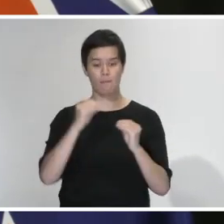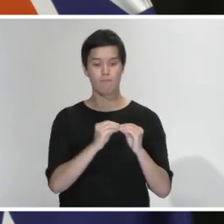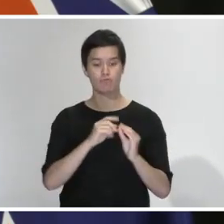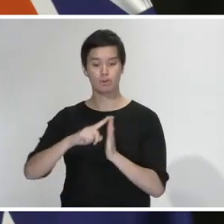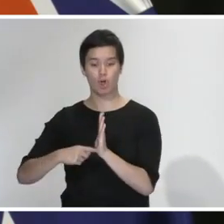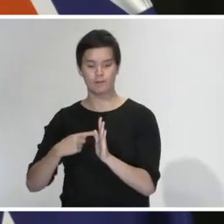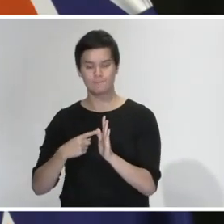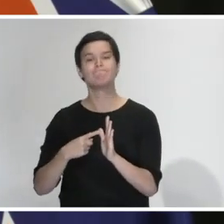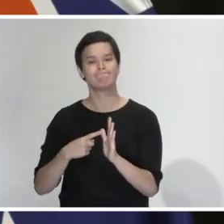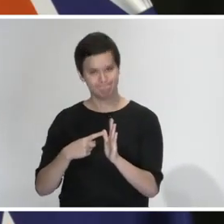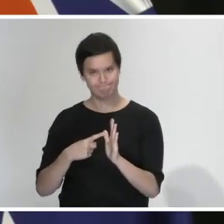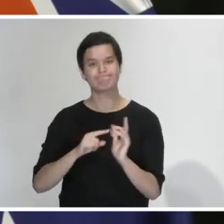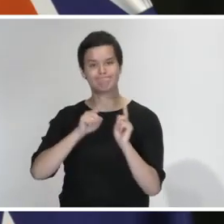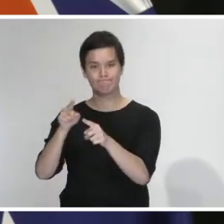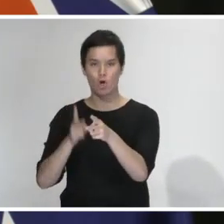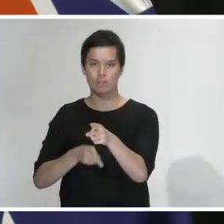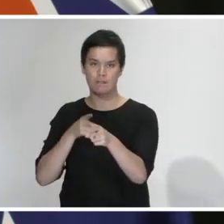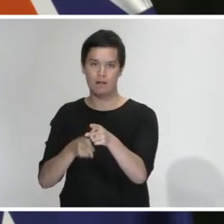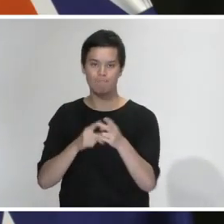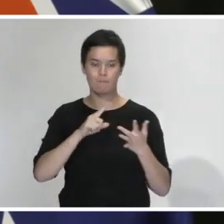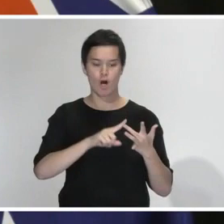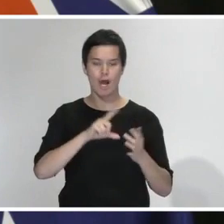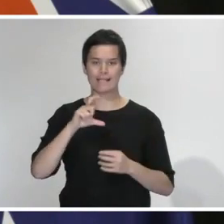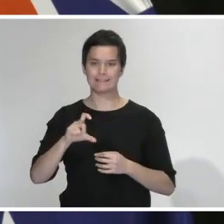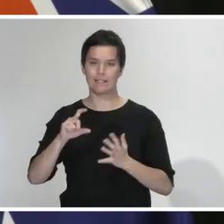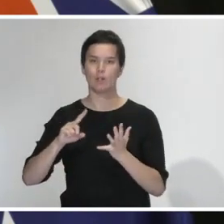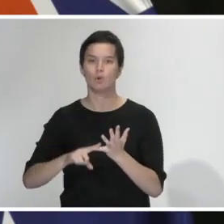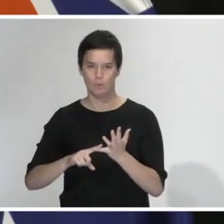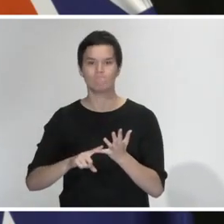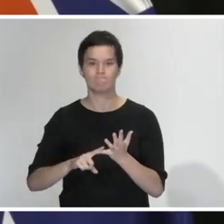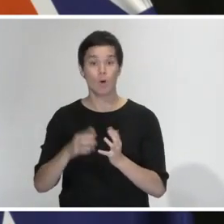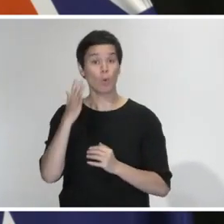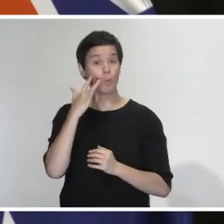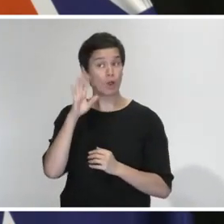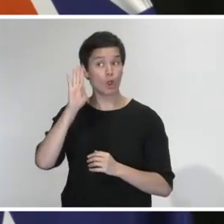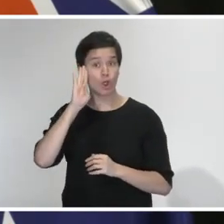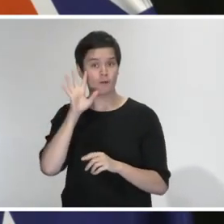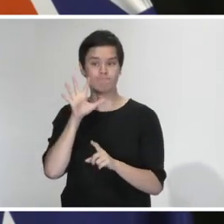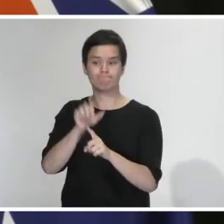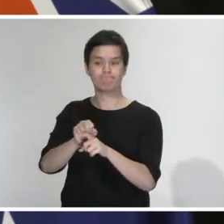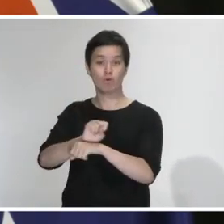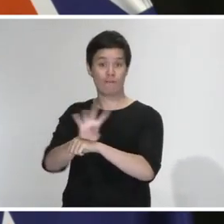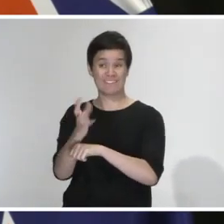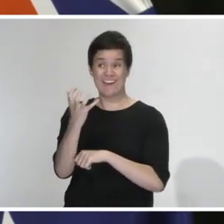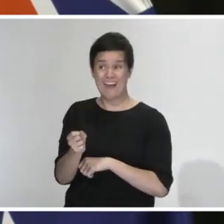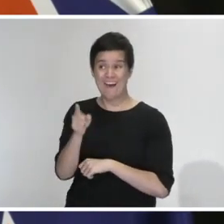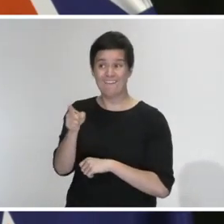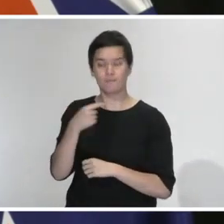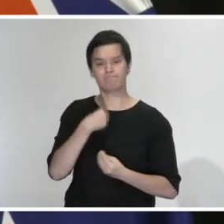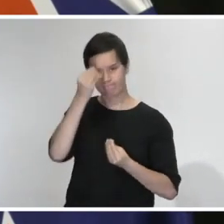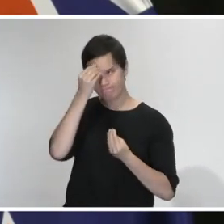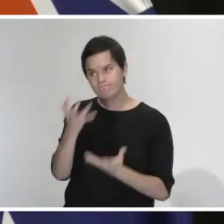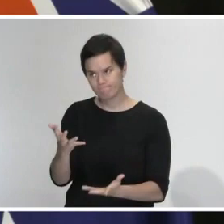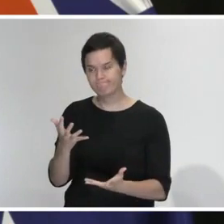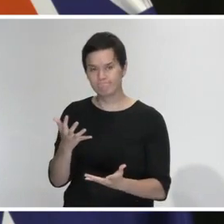ago now I sent a message to him to pass on New Zealand's best wishes. He replied to that message and said